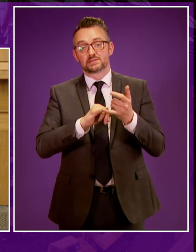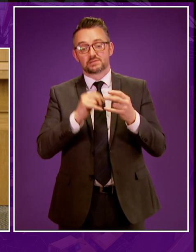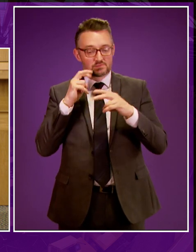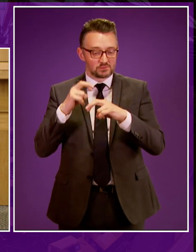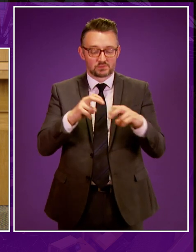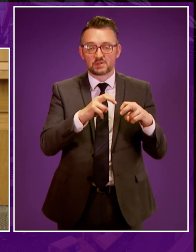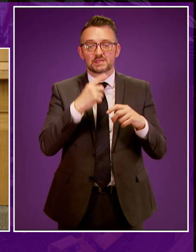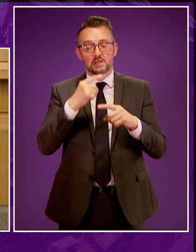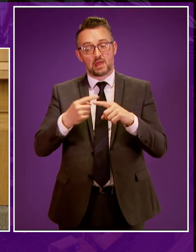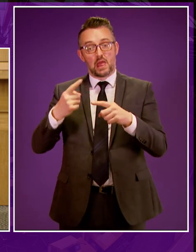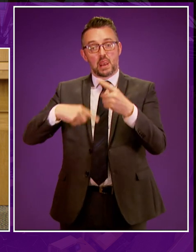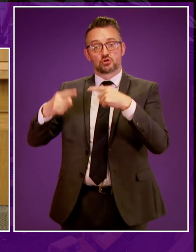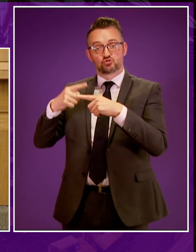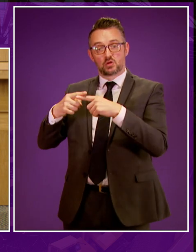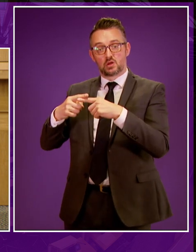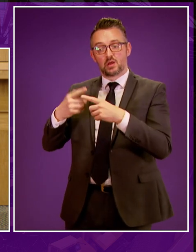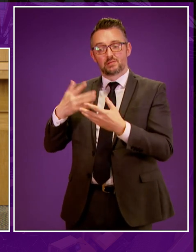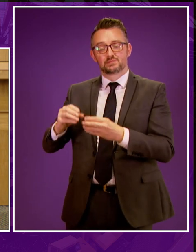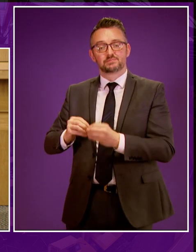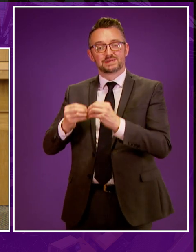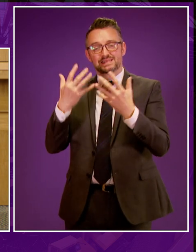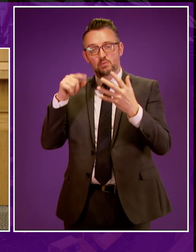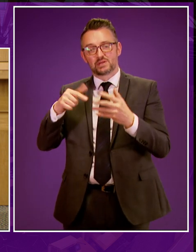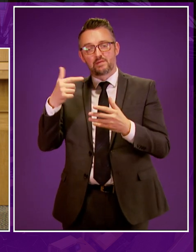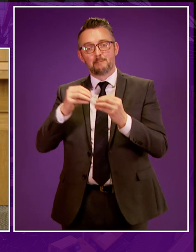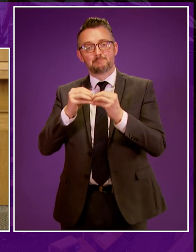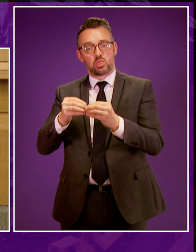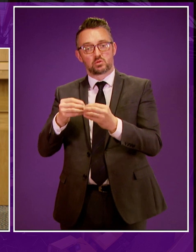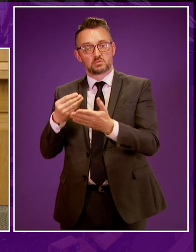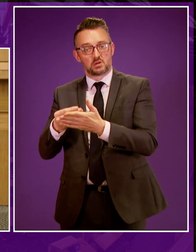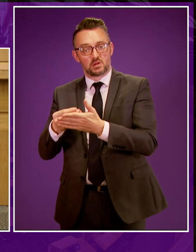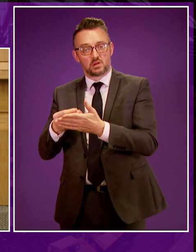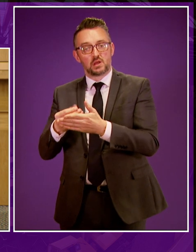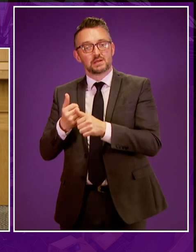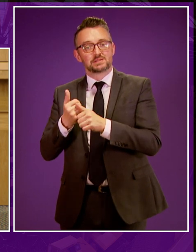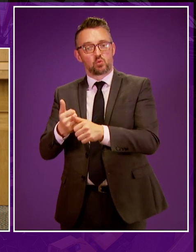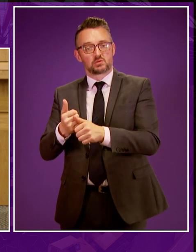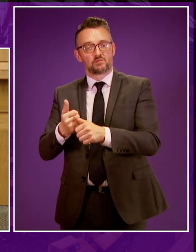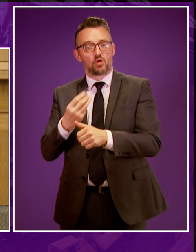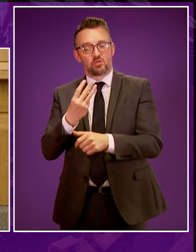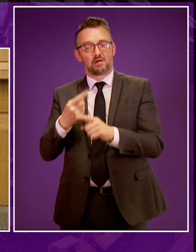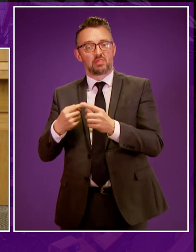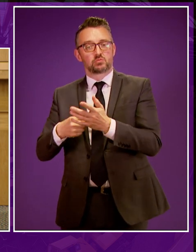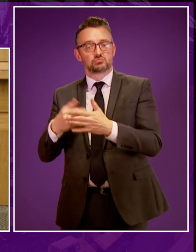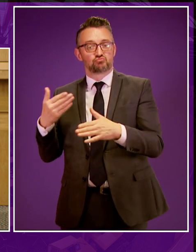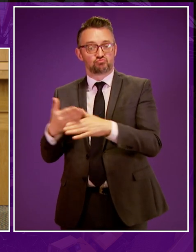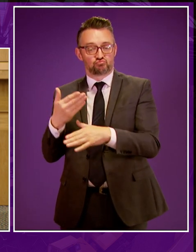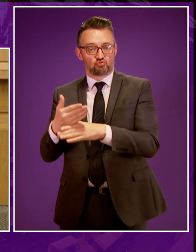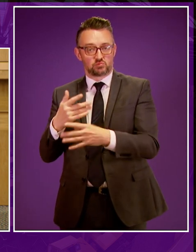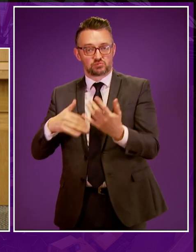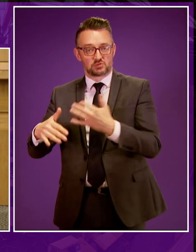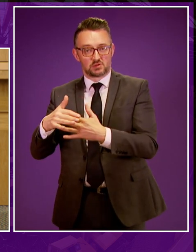last year low carbon industries in Scotland generated 10.7 billion in turnover, supported 43,500 jobs both directly